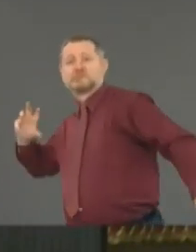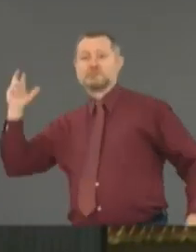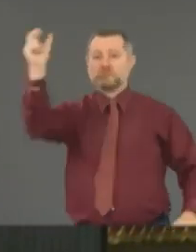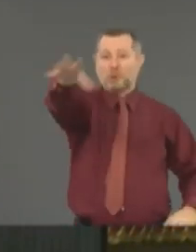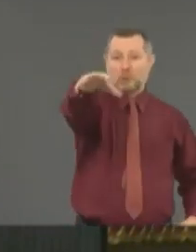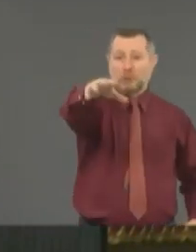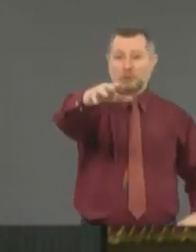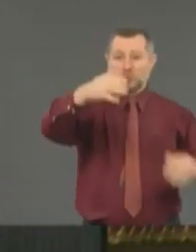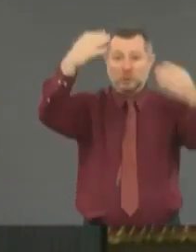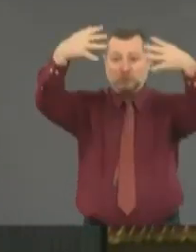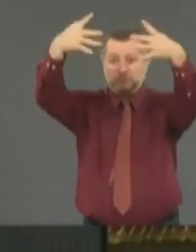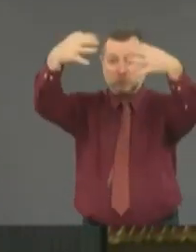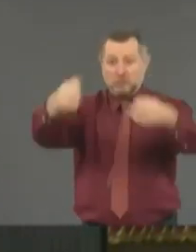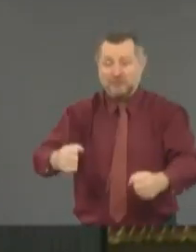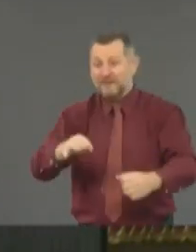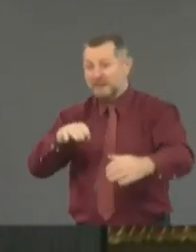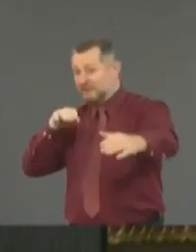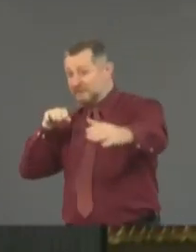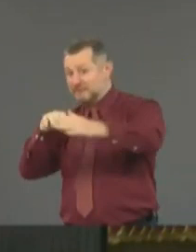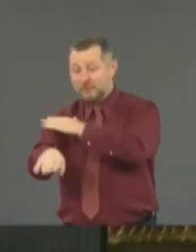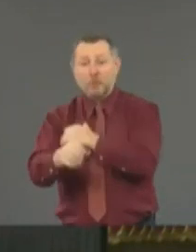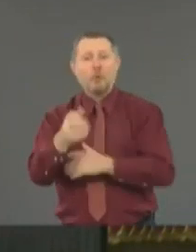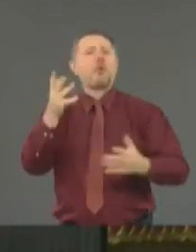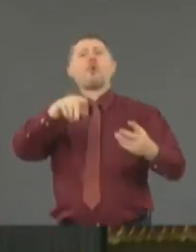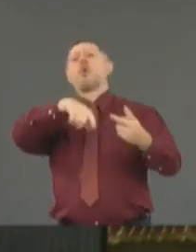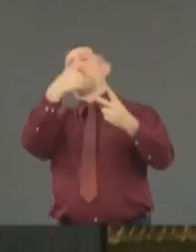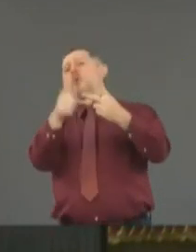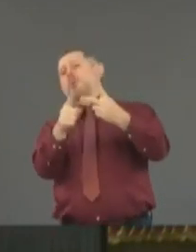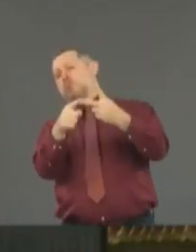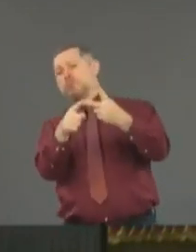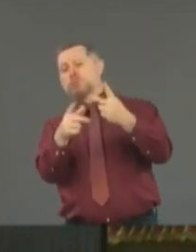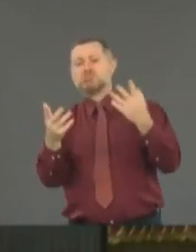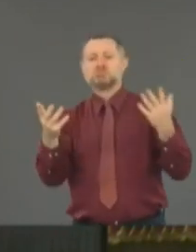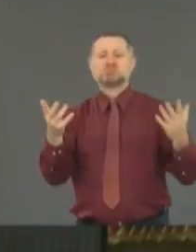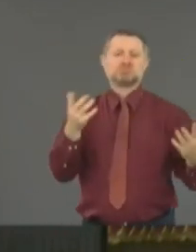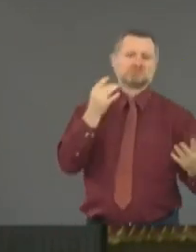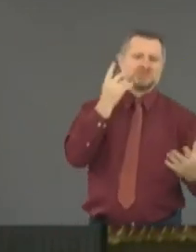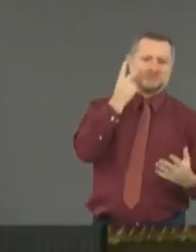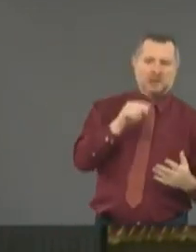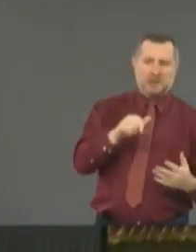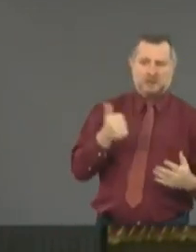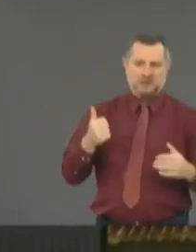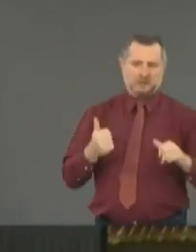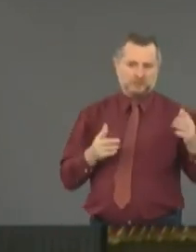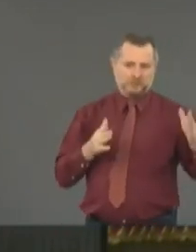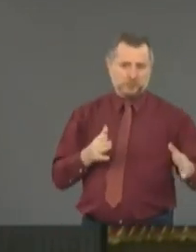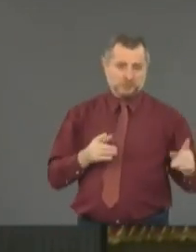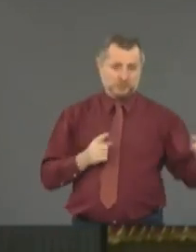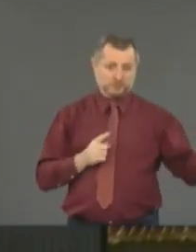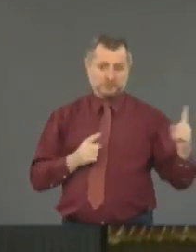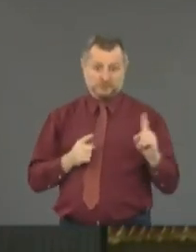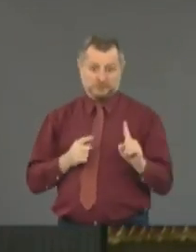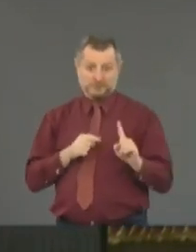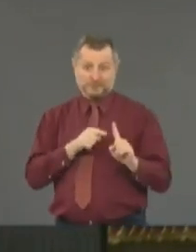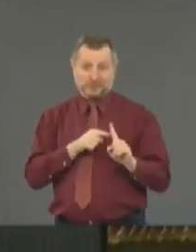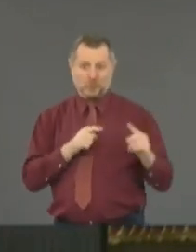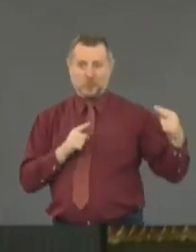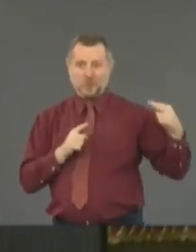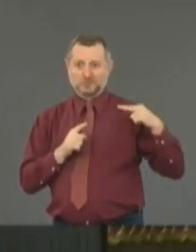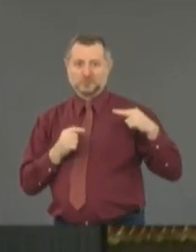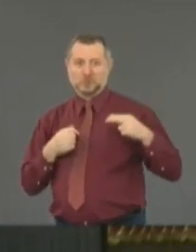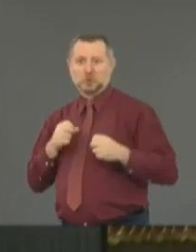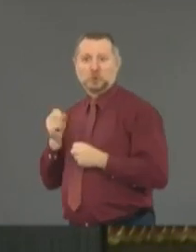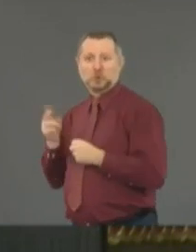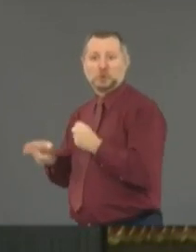C, another participant acting with the defendant that did A or B. That is burglary, too, under Penal Law